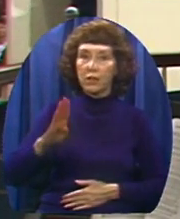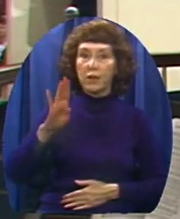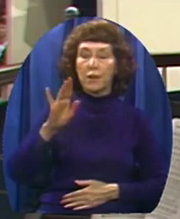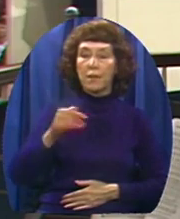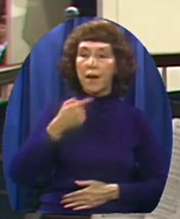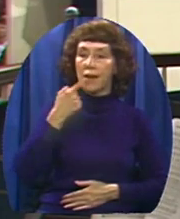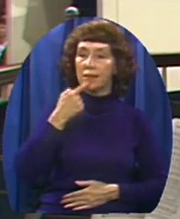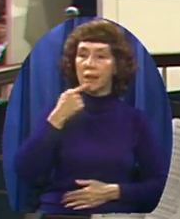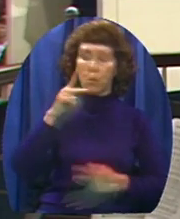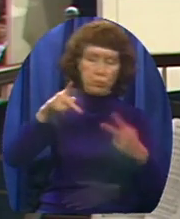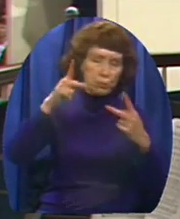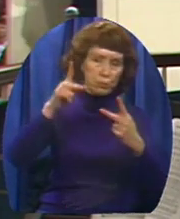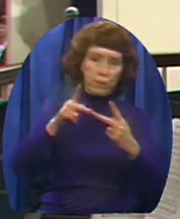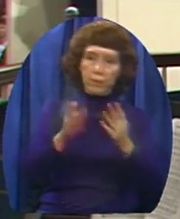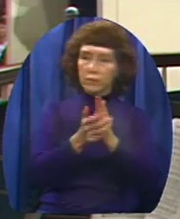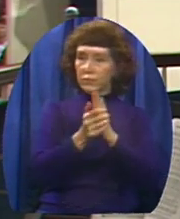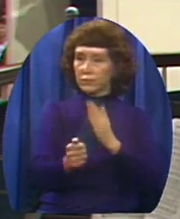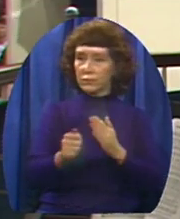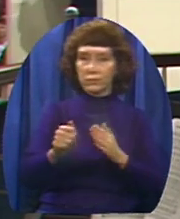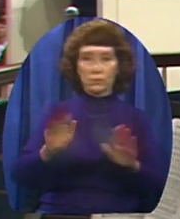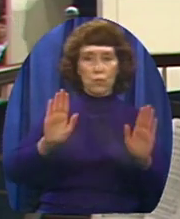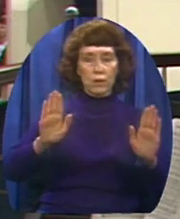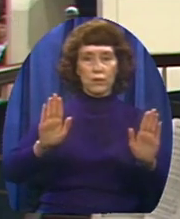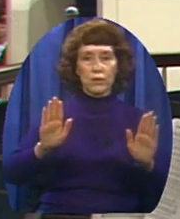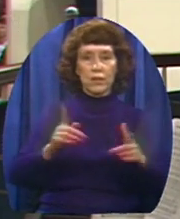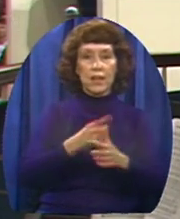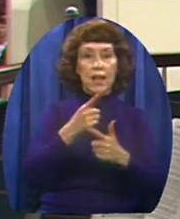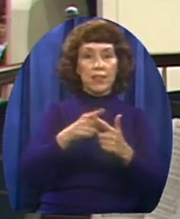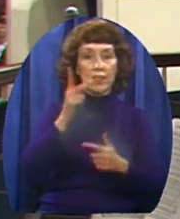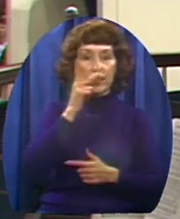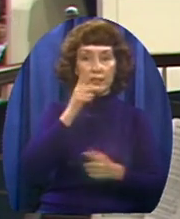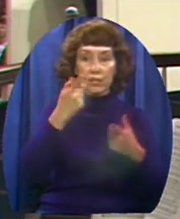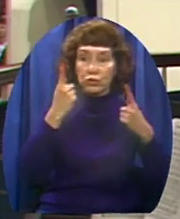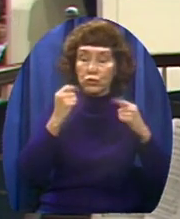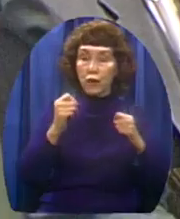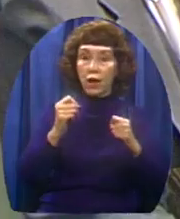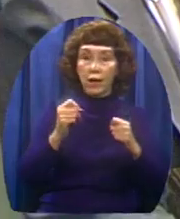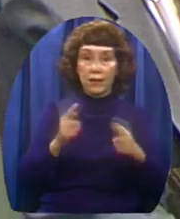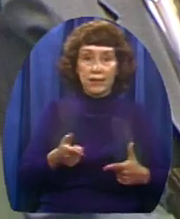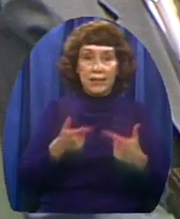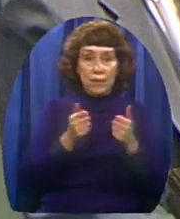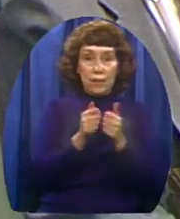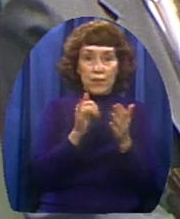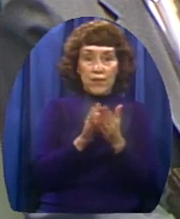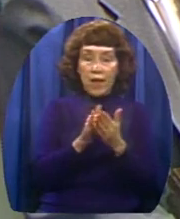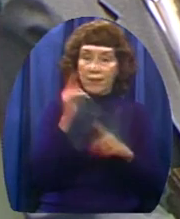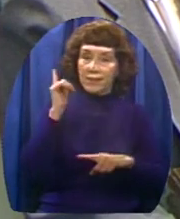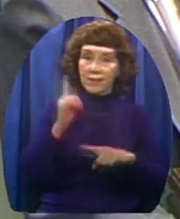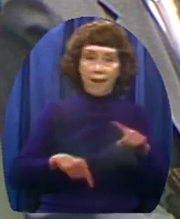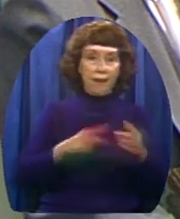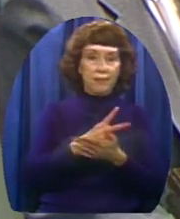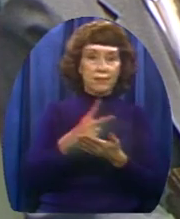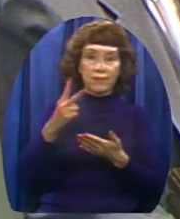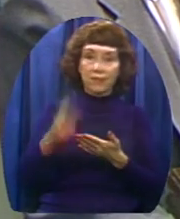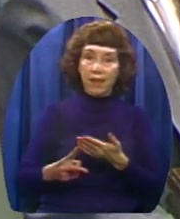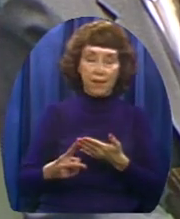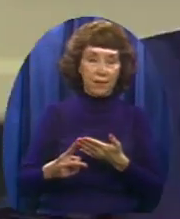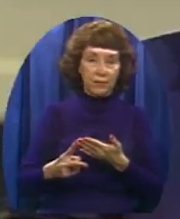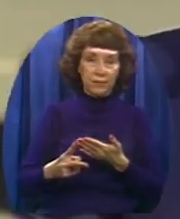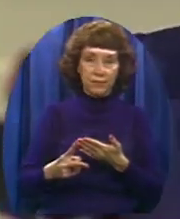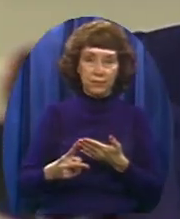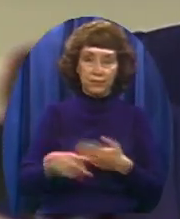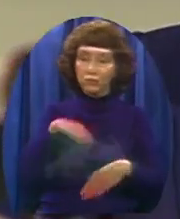talents, their abilities before the world Then the kids try to live up to it and can't And fail and in frustration